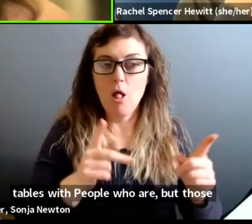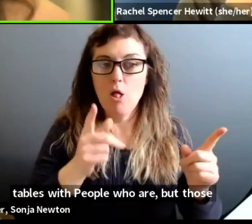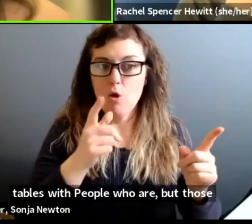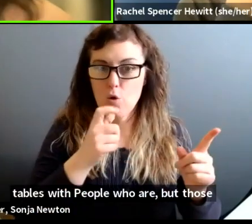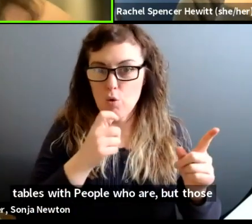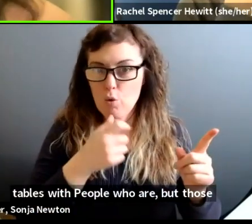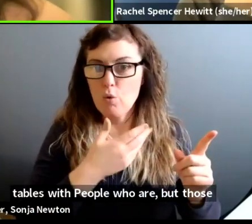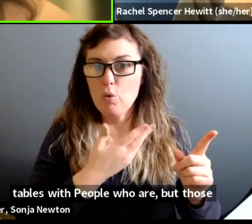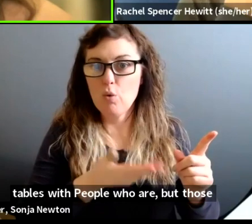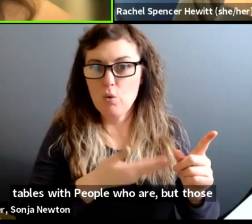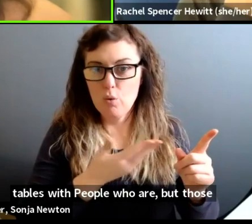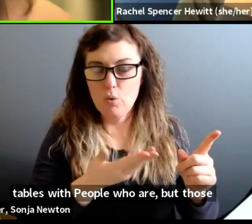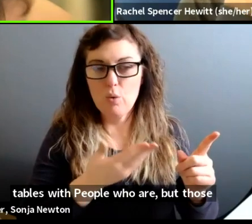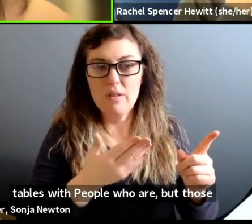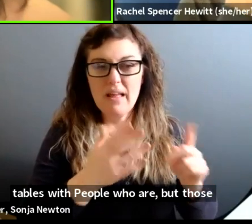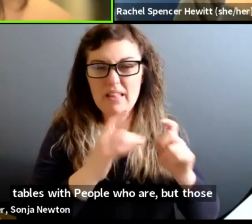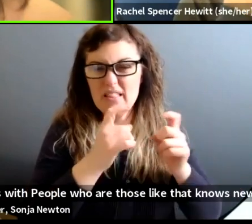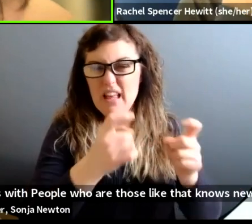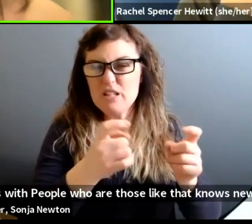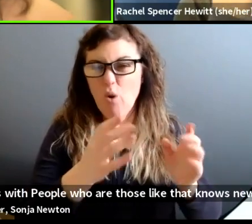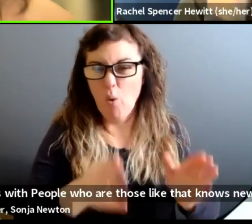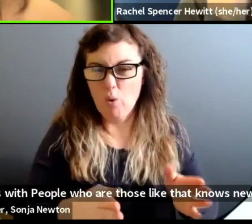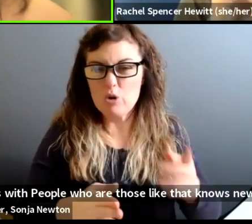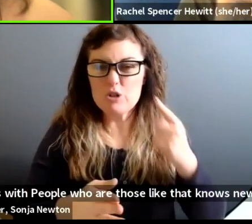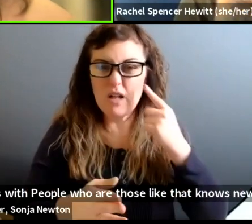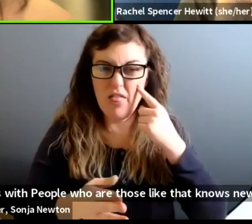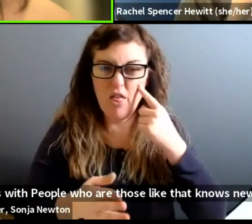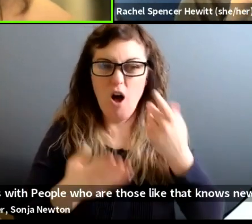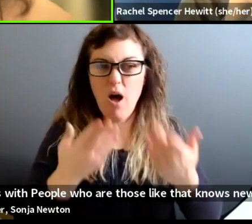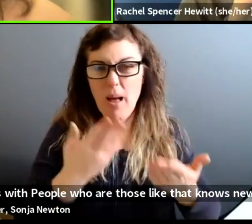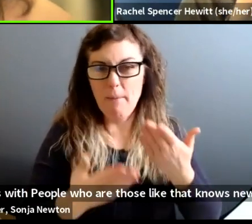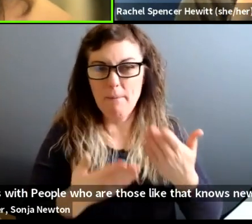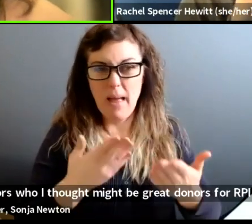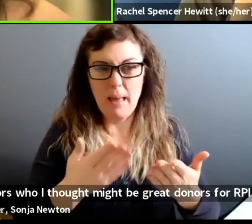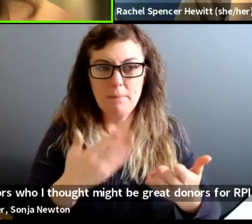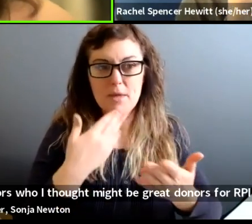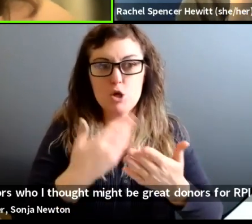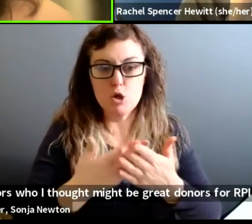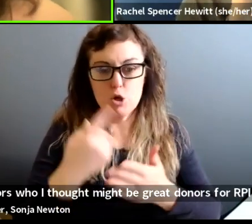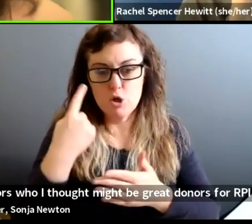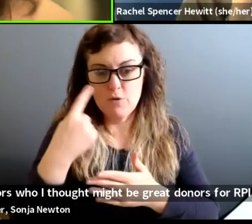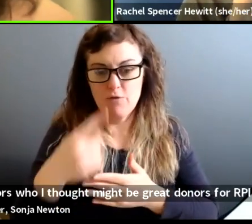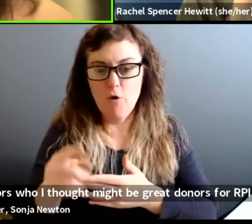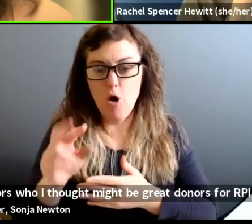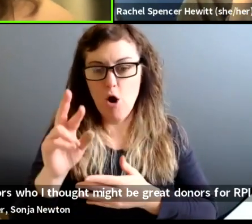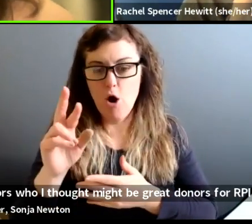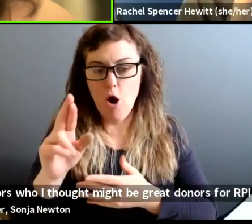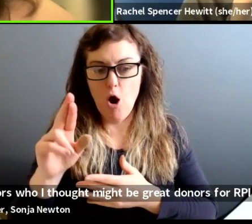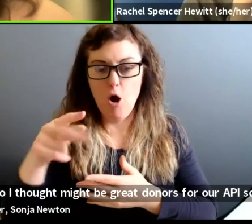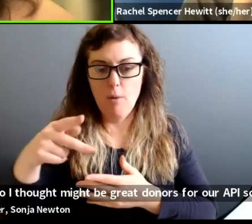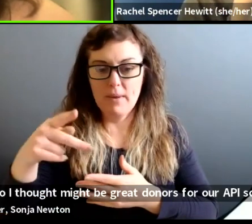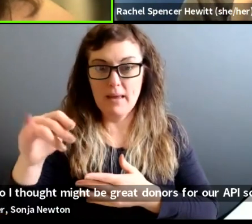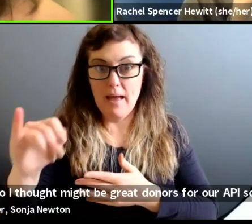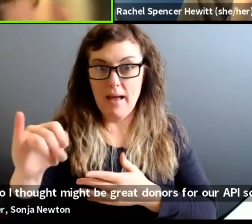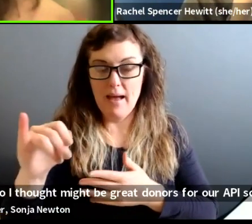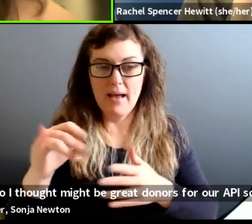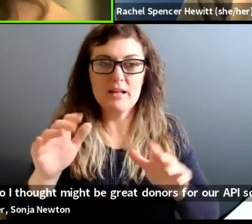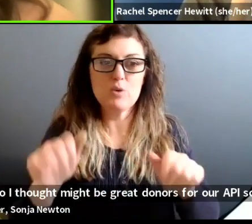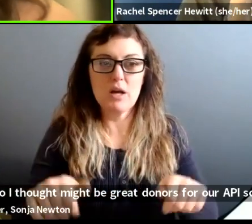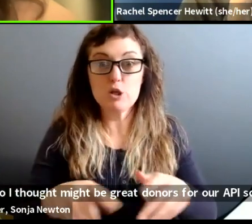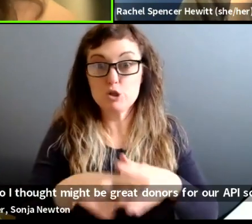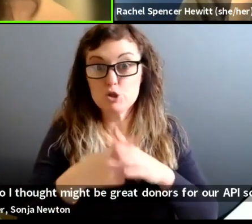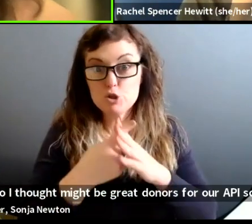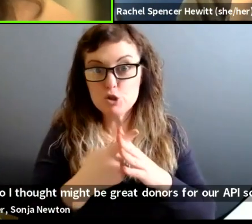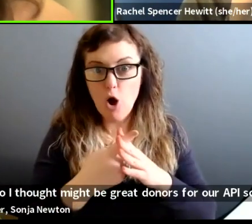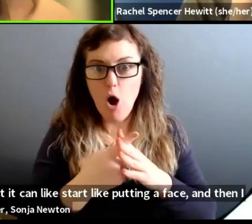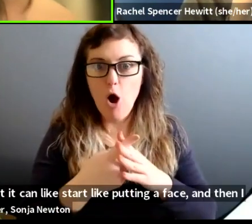those like that knows new donors who I thought might be great donors for RPI so that it can like start like putting a face. And then